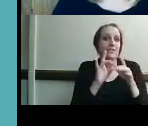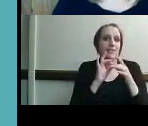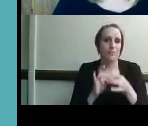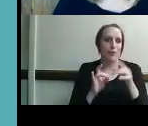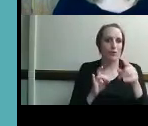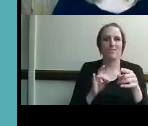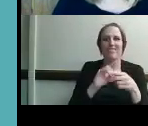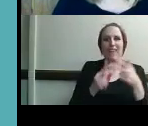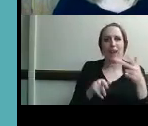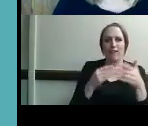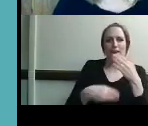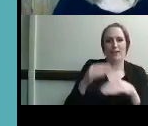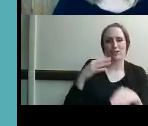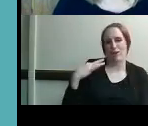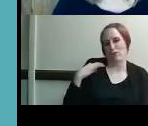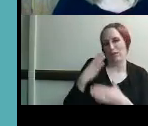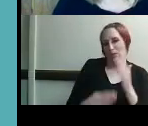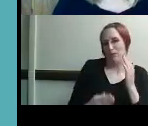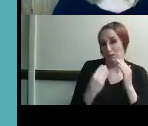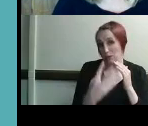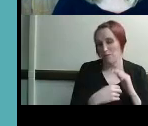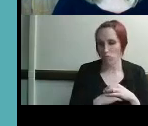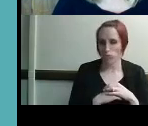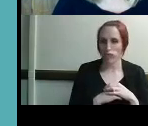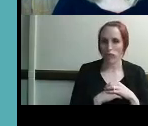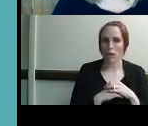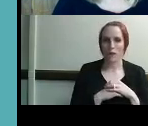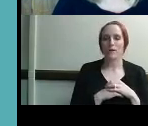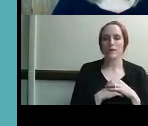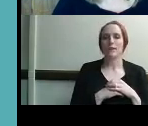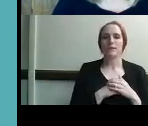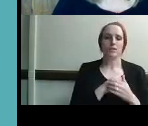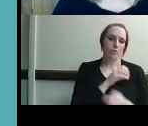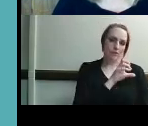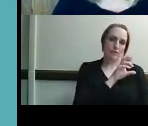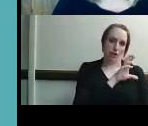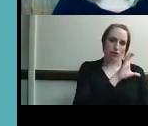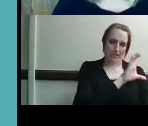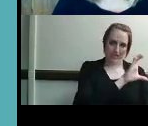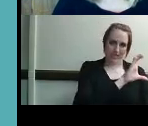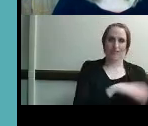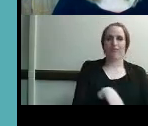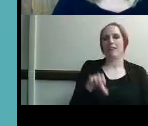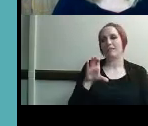thing the ceus and the whatever yeah crc crcs yes sorry